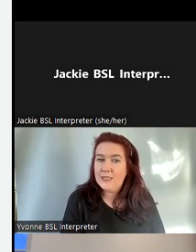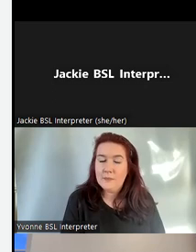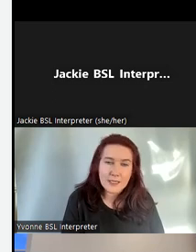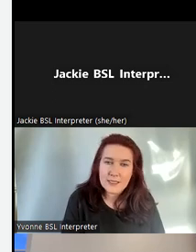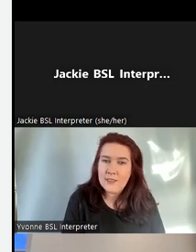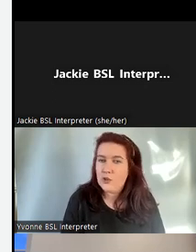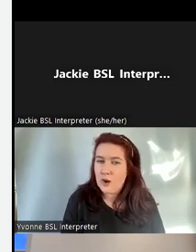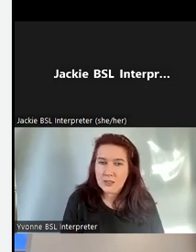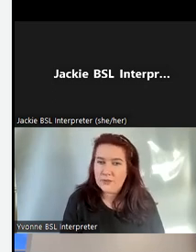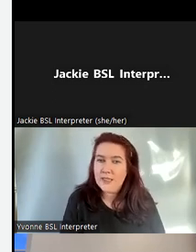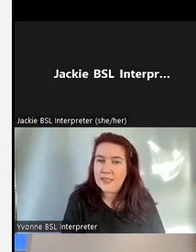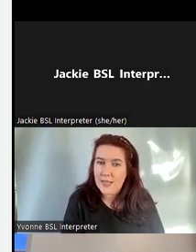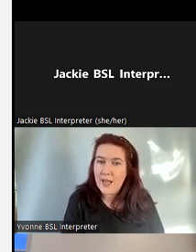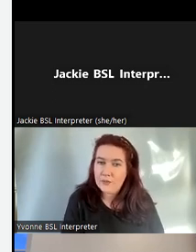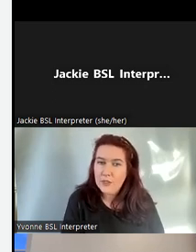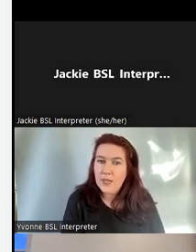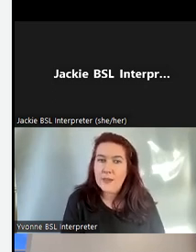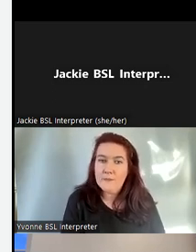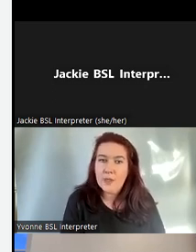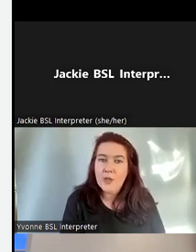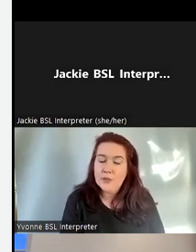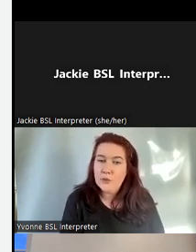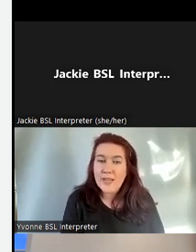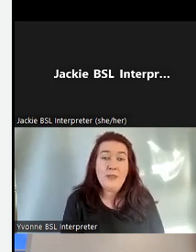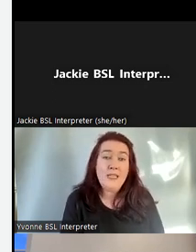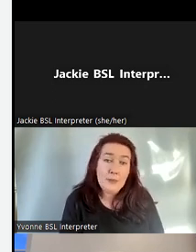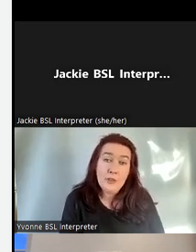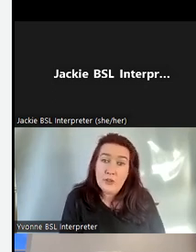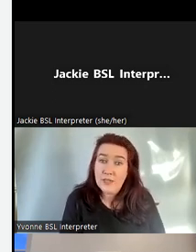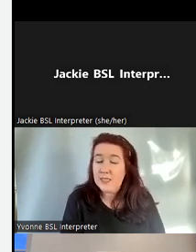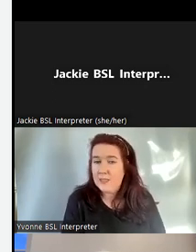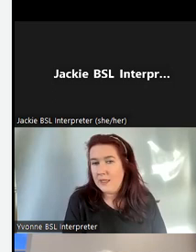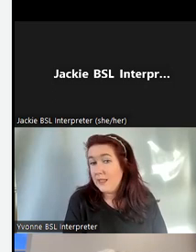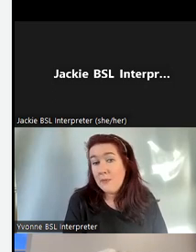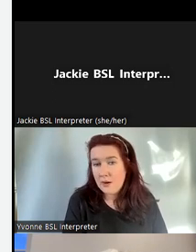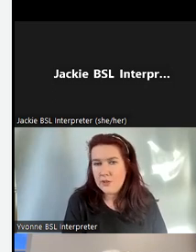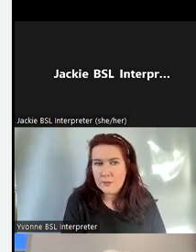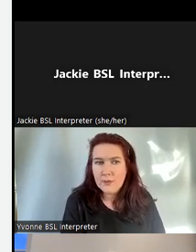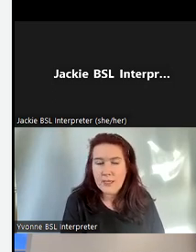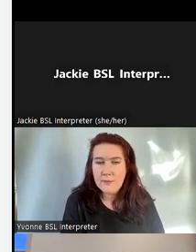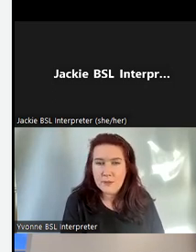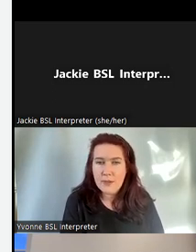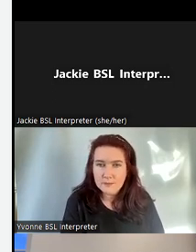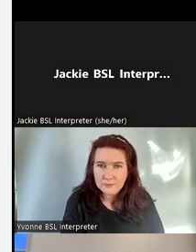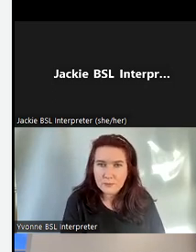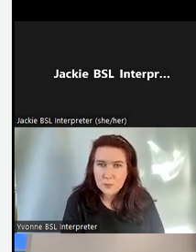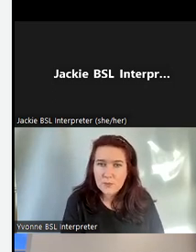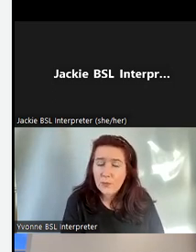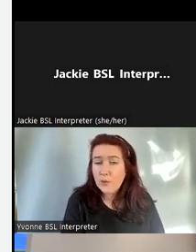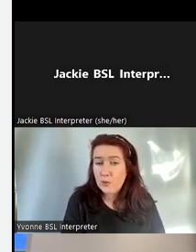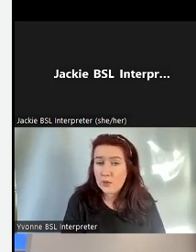-related magazines or artefacts that they have and so Edinburgh Napier University has been a great partnership as well.